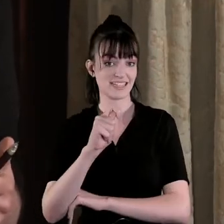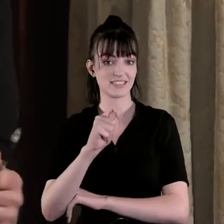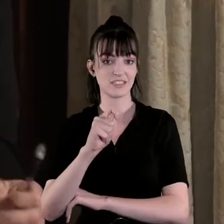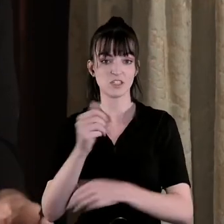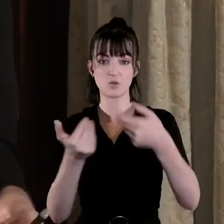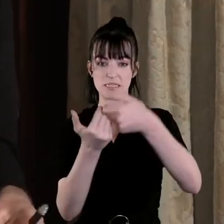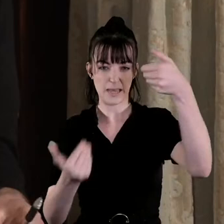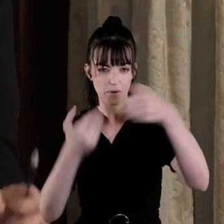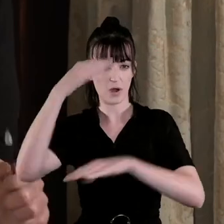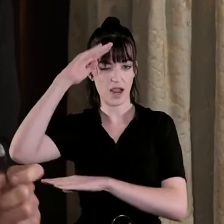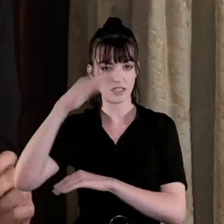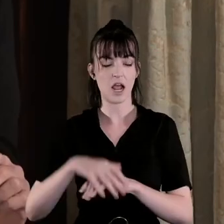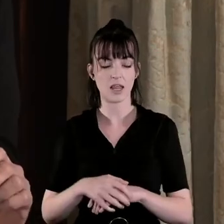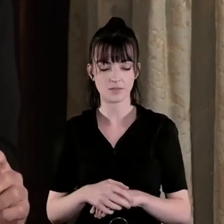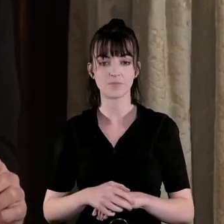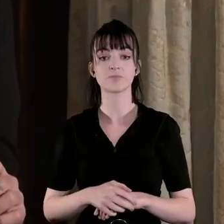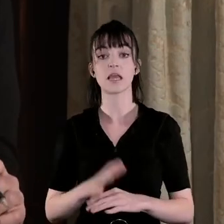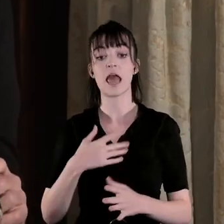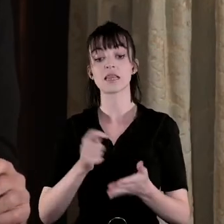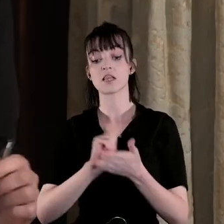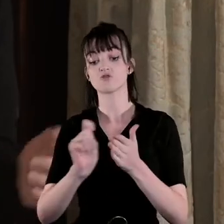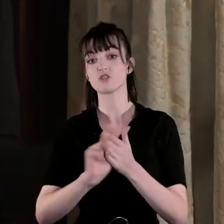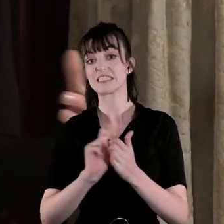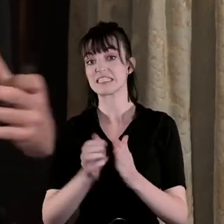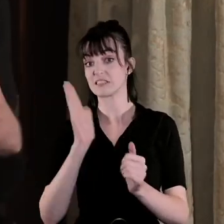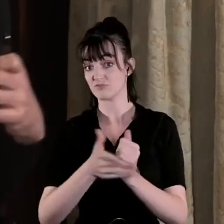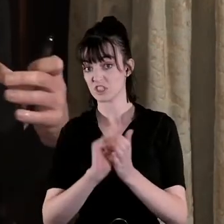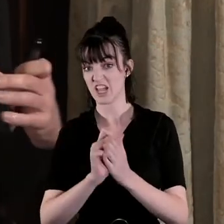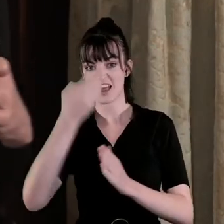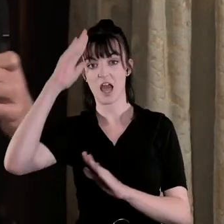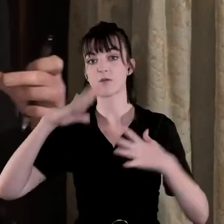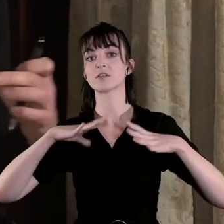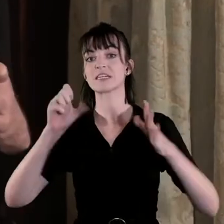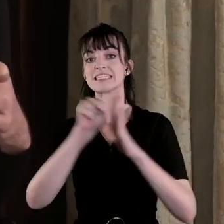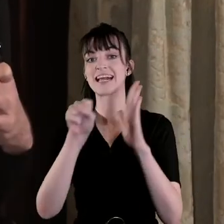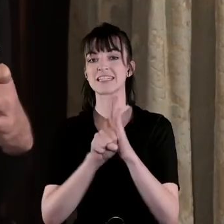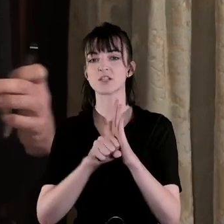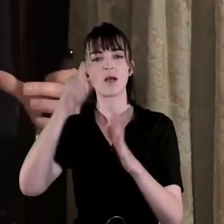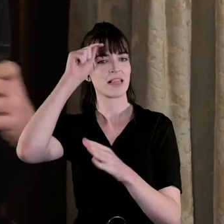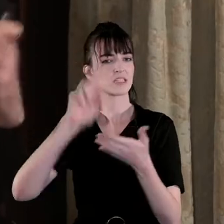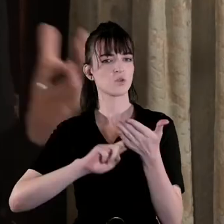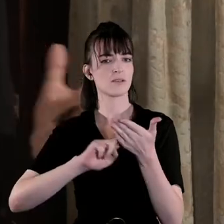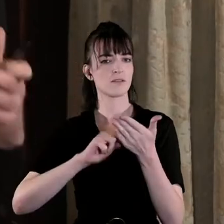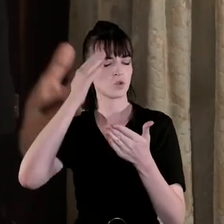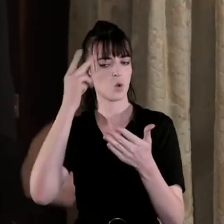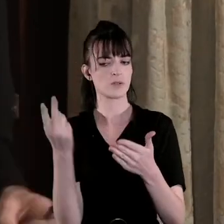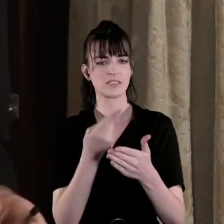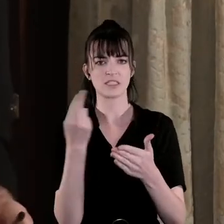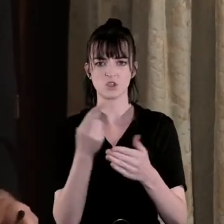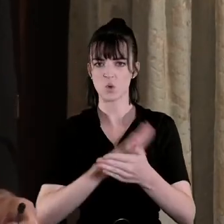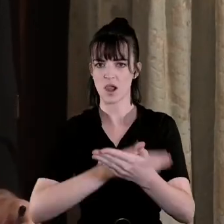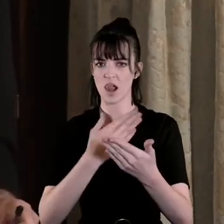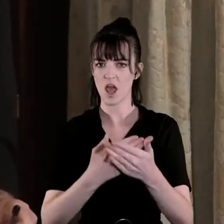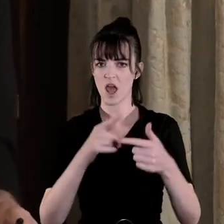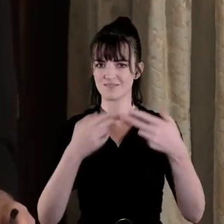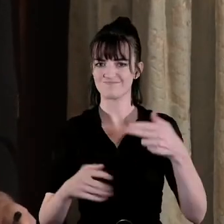Ireland and the treaty which established the Irish Free State and think it's useful to think of these two pieces of legislation that's connected they're part